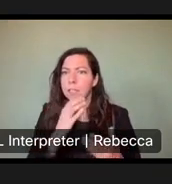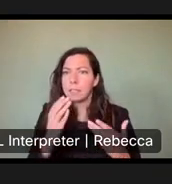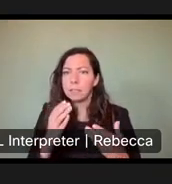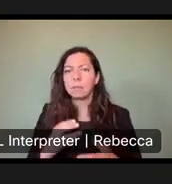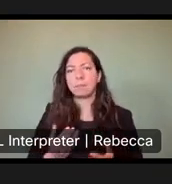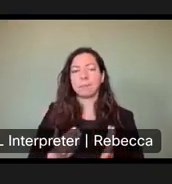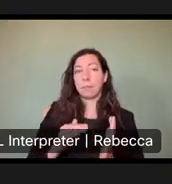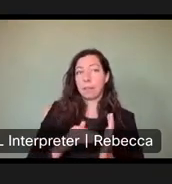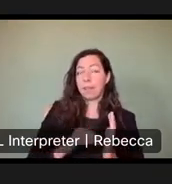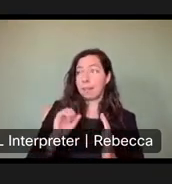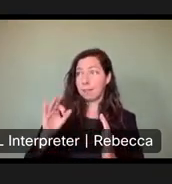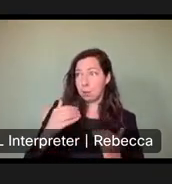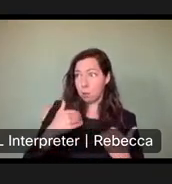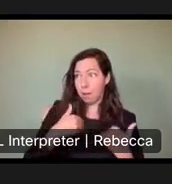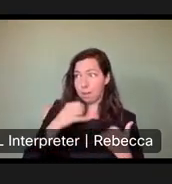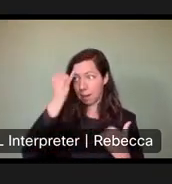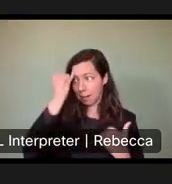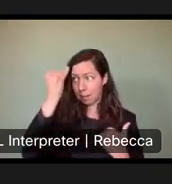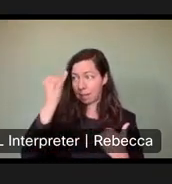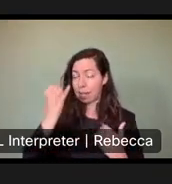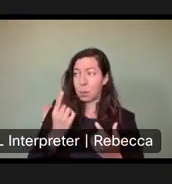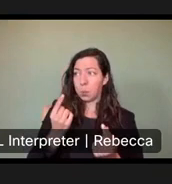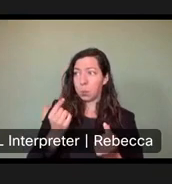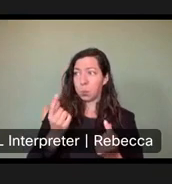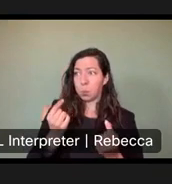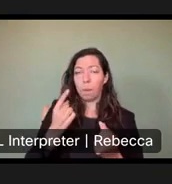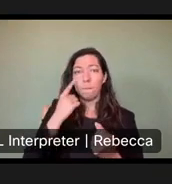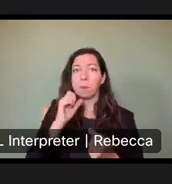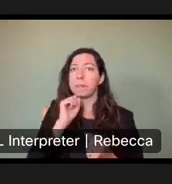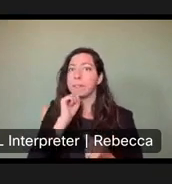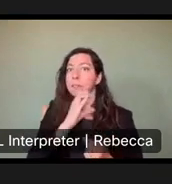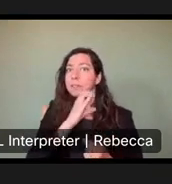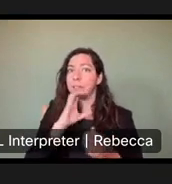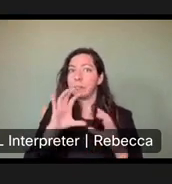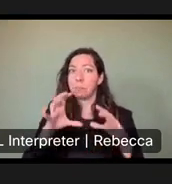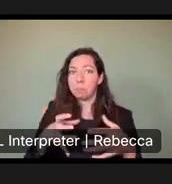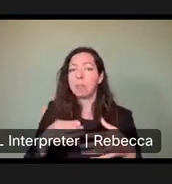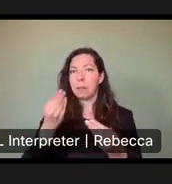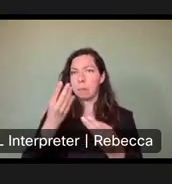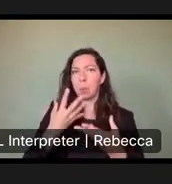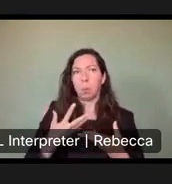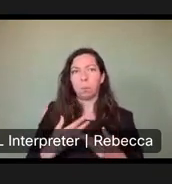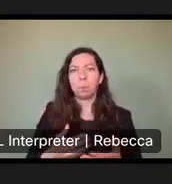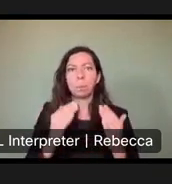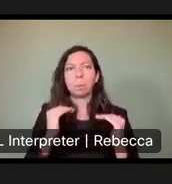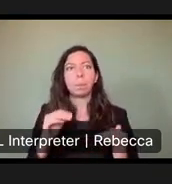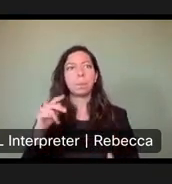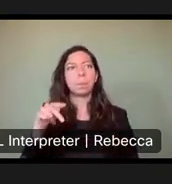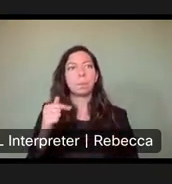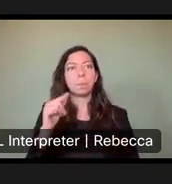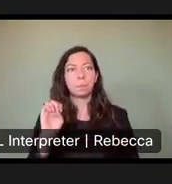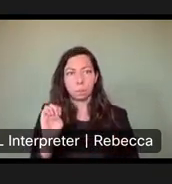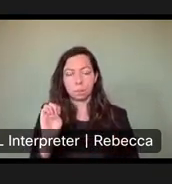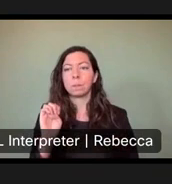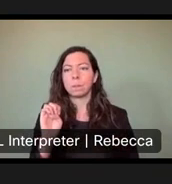suggestions on how we can implement something. Um, please let us know page. I'm all in